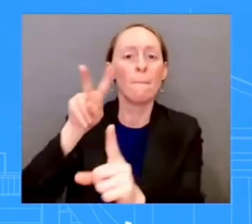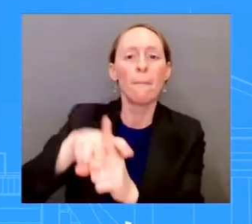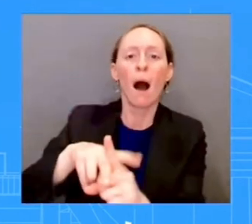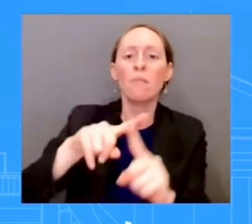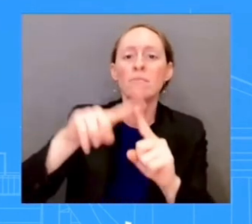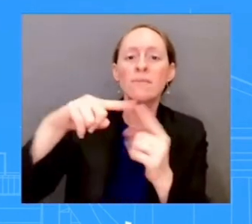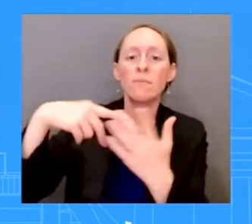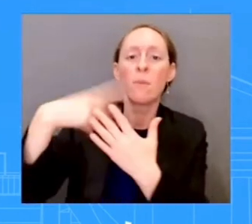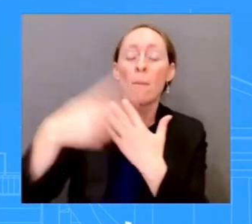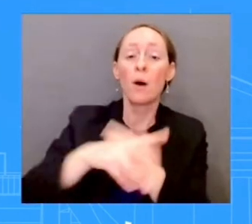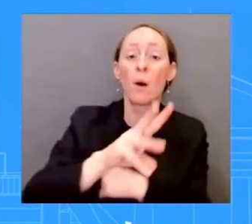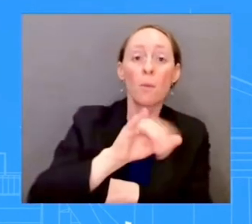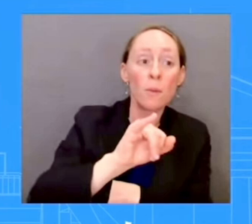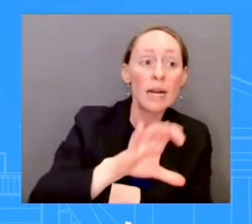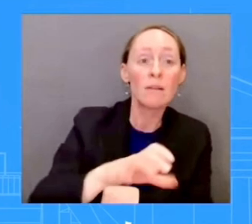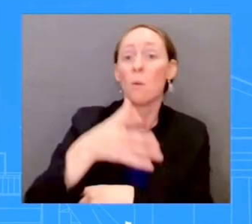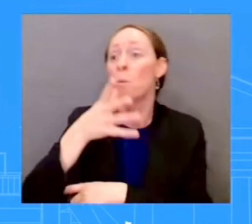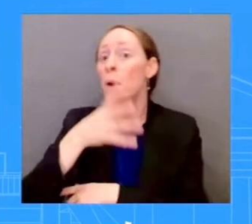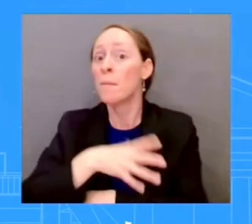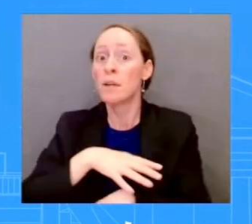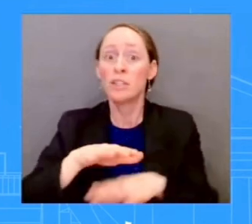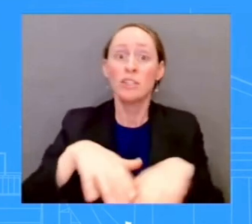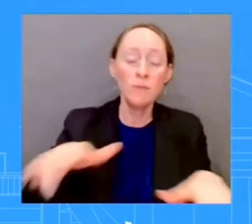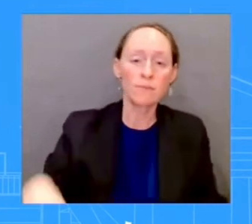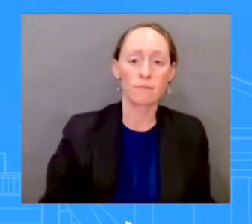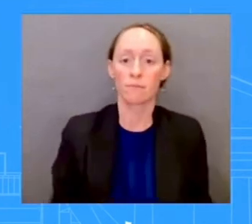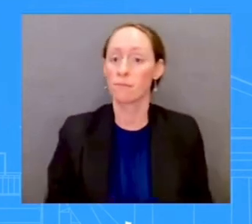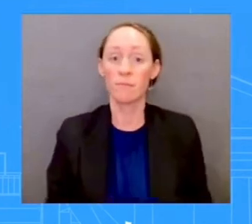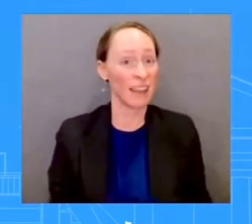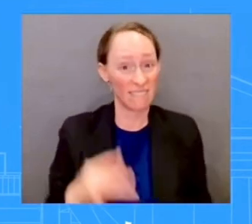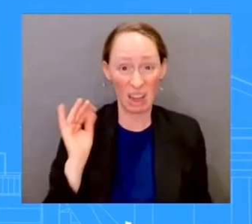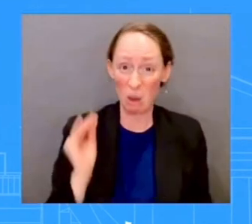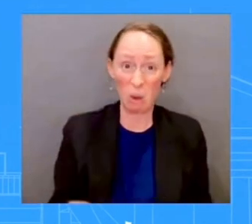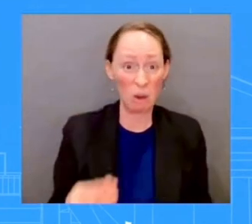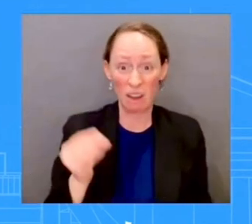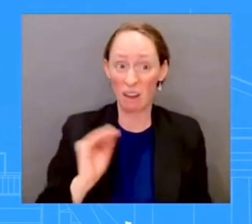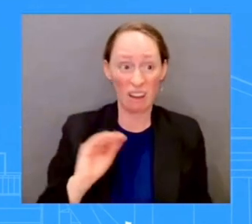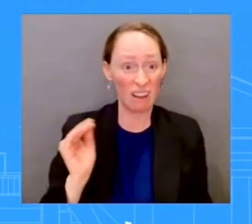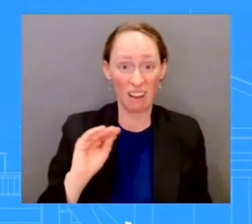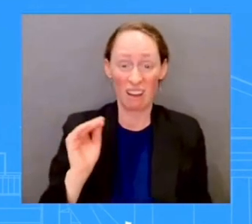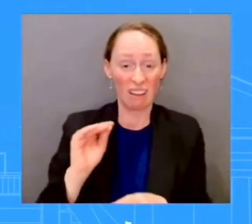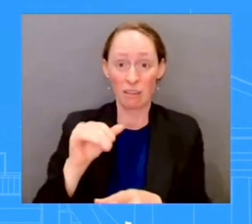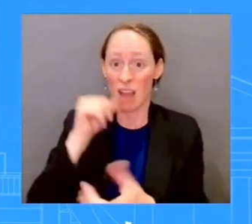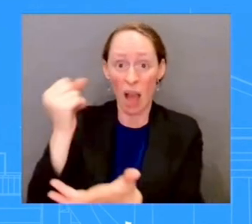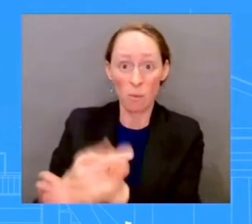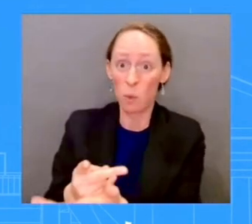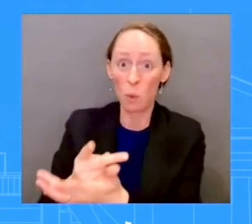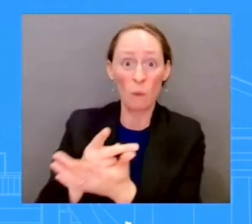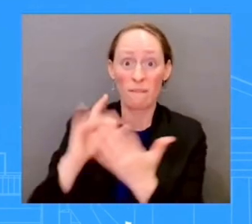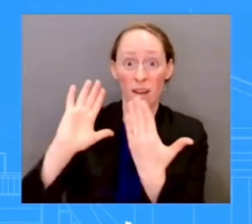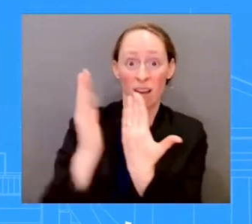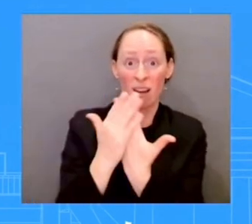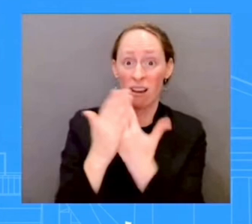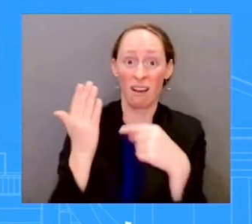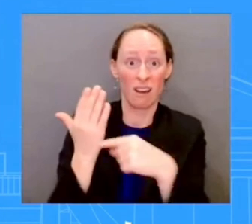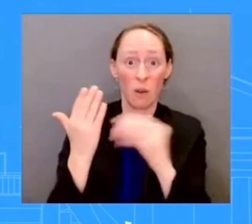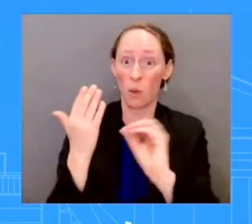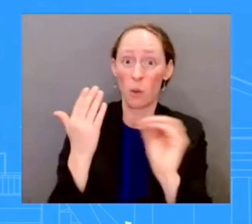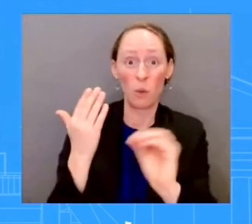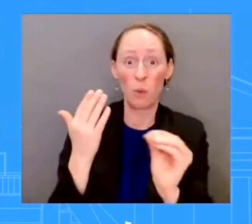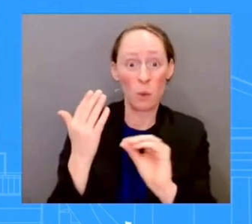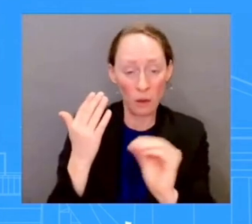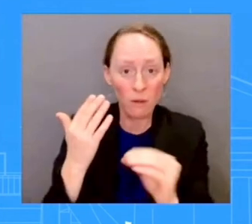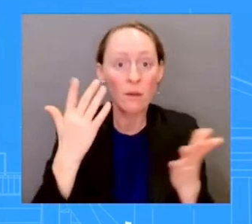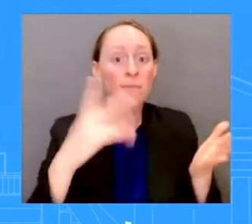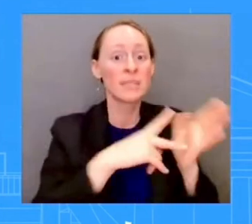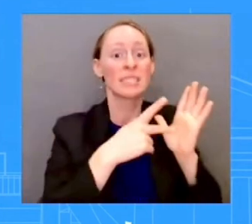states would be forced to implement waiting lists, causing women and children to go hungry and pushing vulnerable families